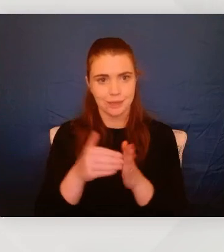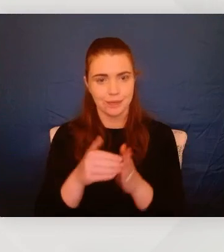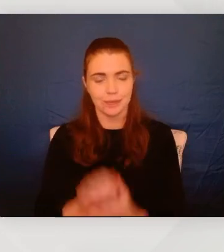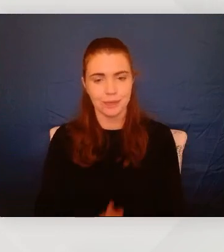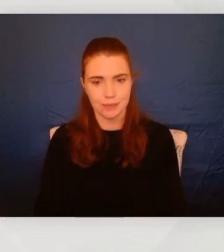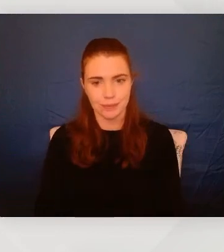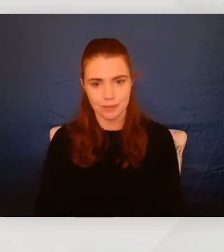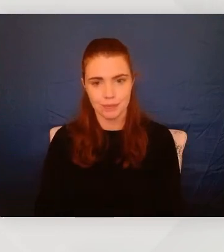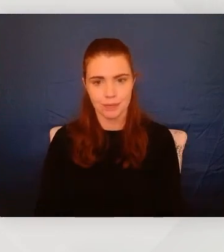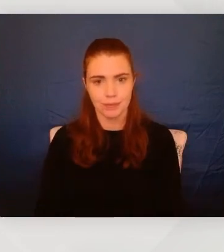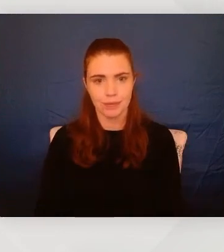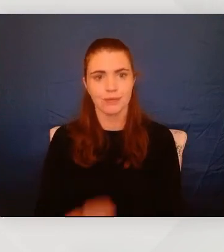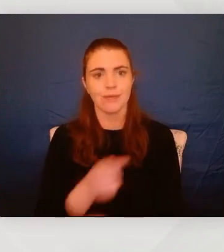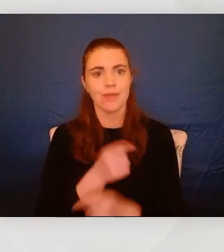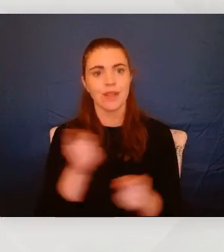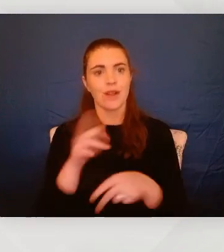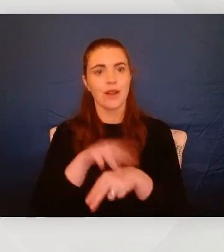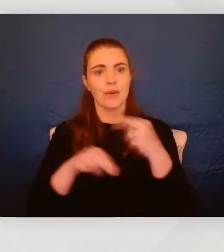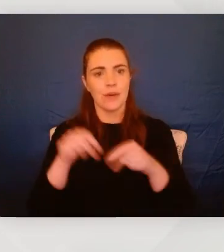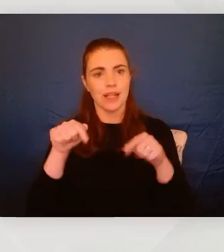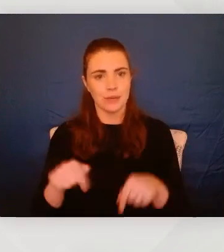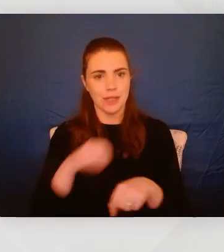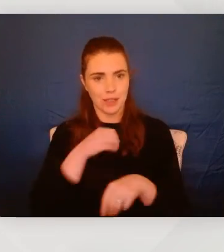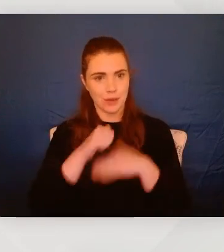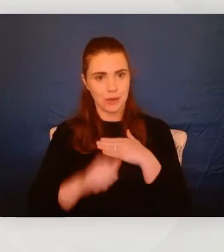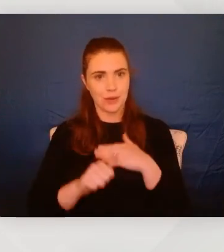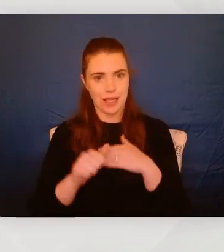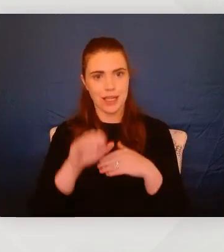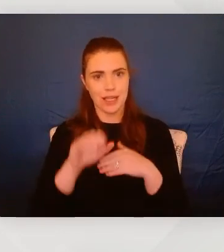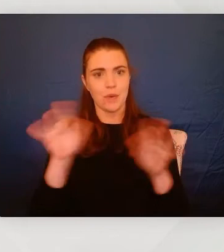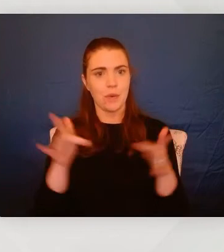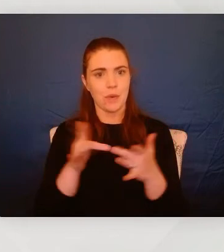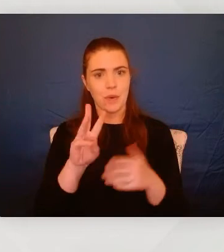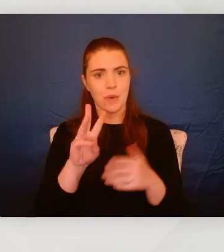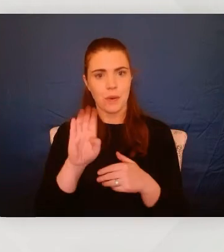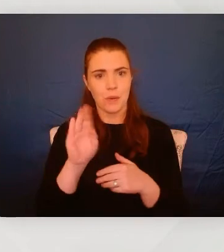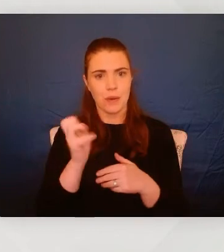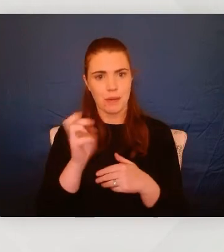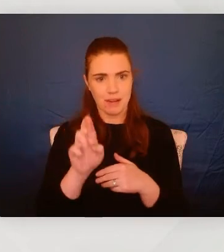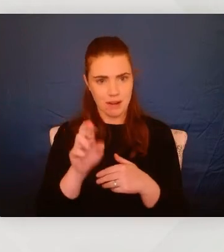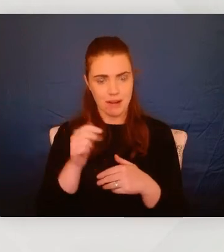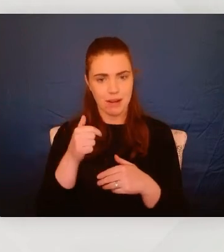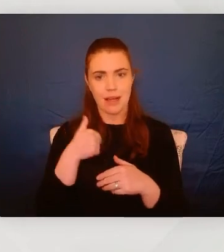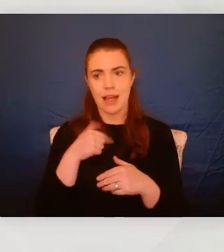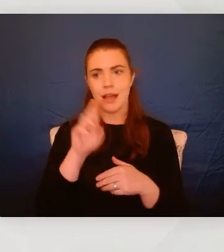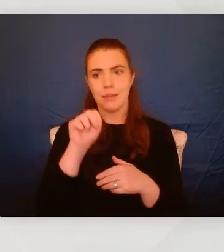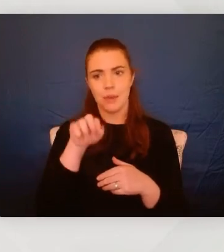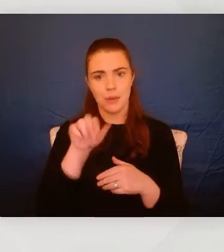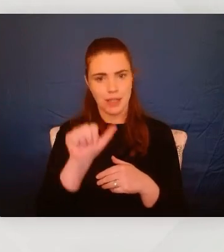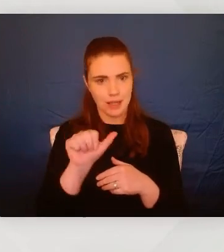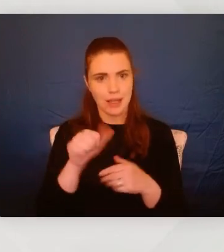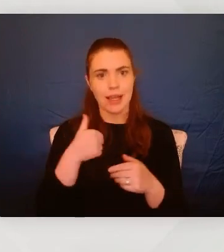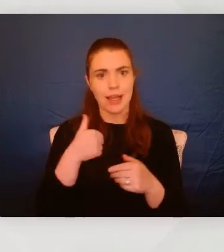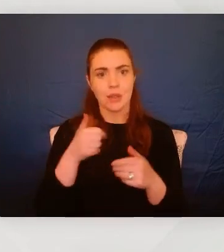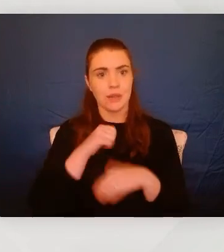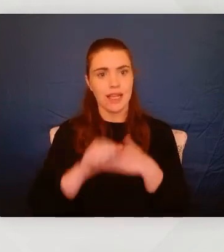You're all very welcome to today's webinar. My name is Una Caffrey. I'm the coordinator of Fingal Sipsi. Today is the final webinar